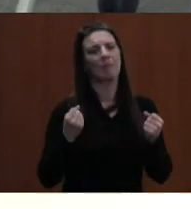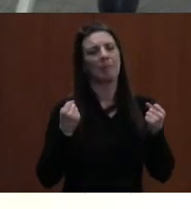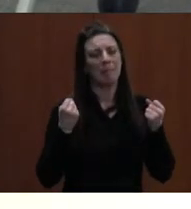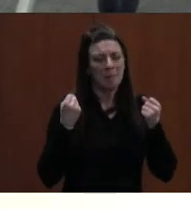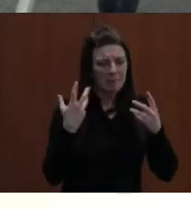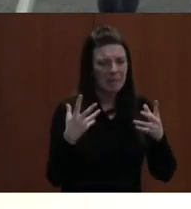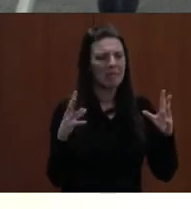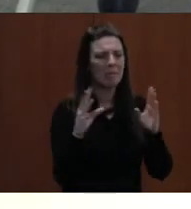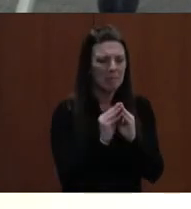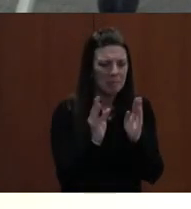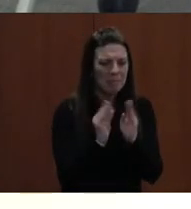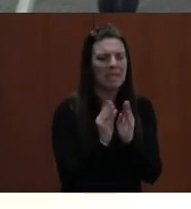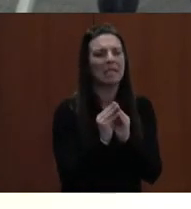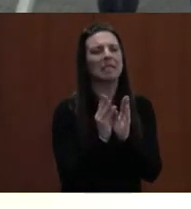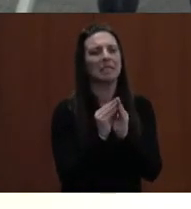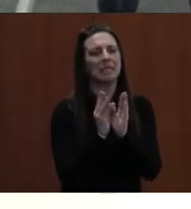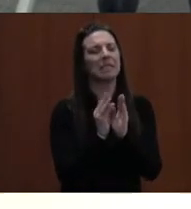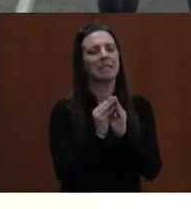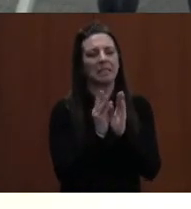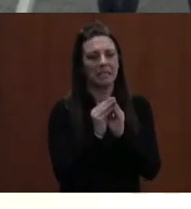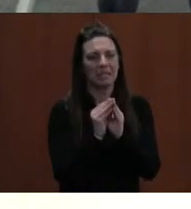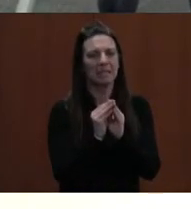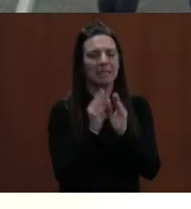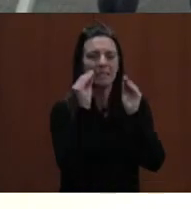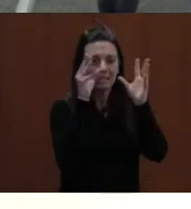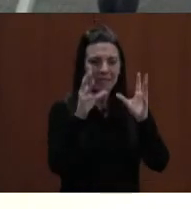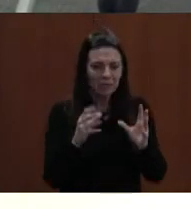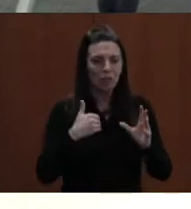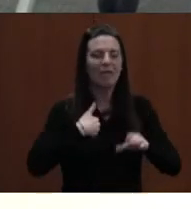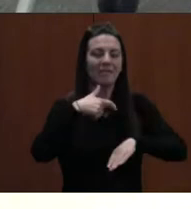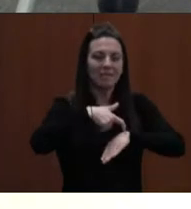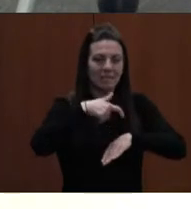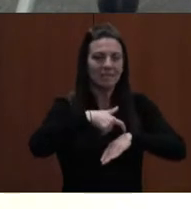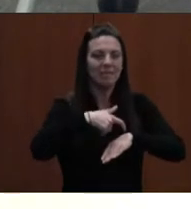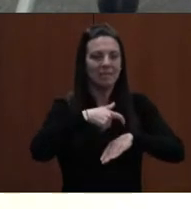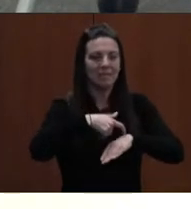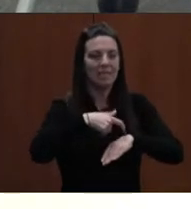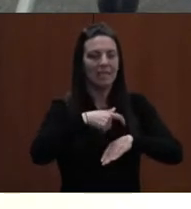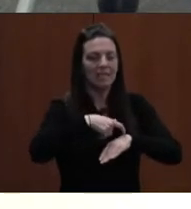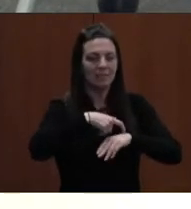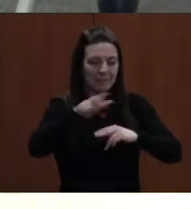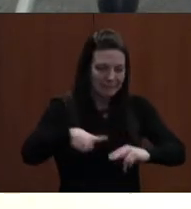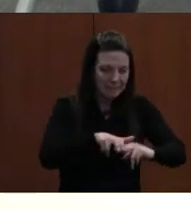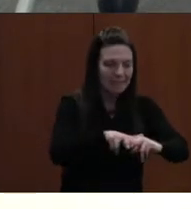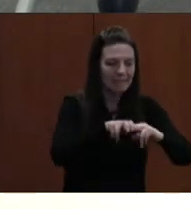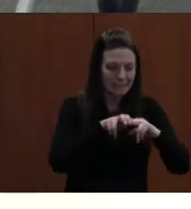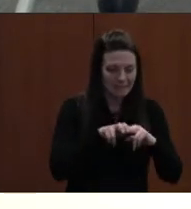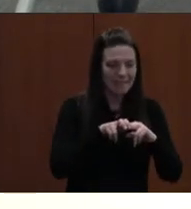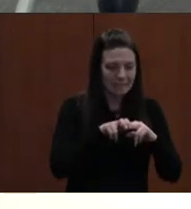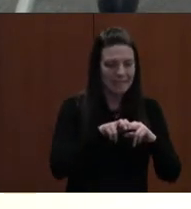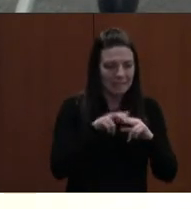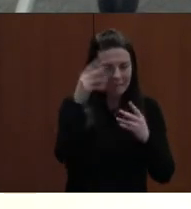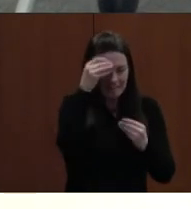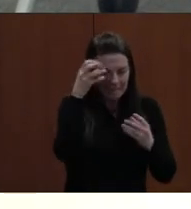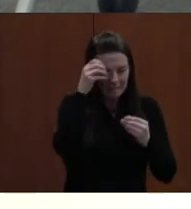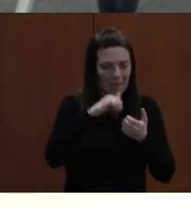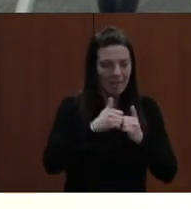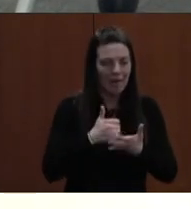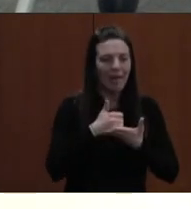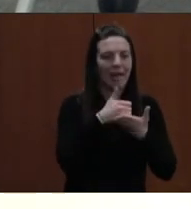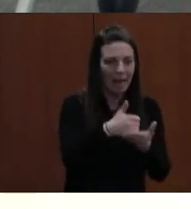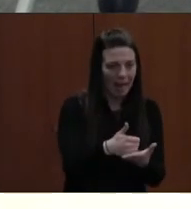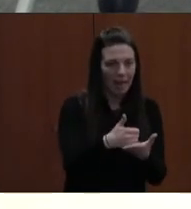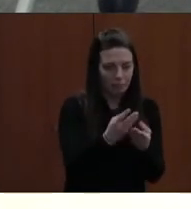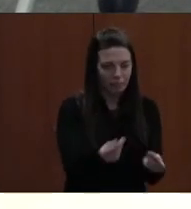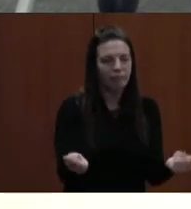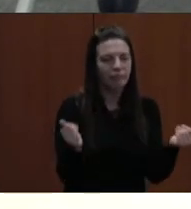teachers can actually sit and work on issues to help students. And that comes directly from your courageous step to